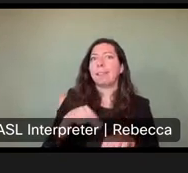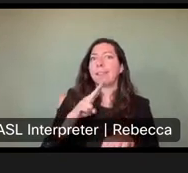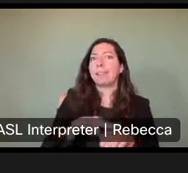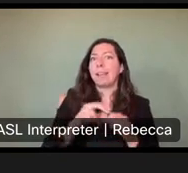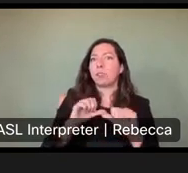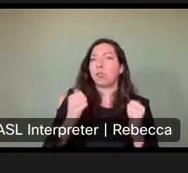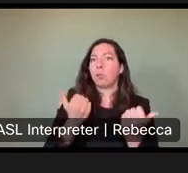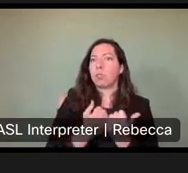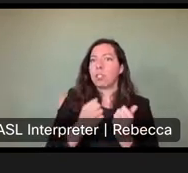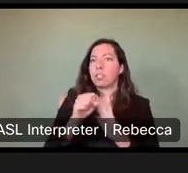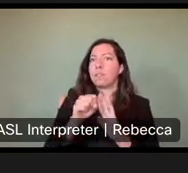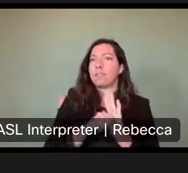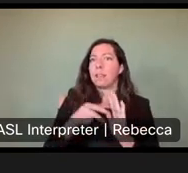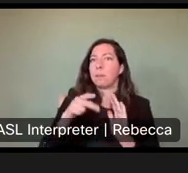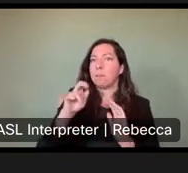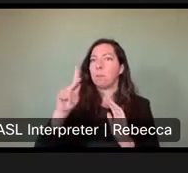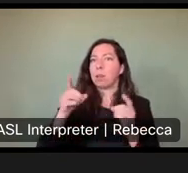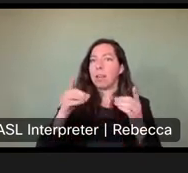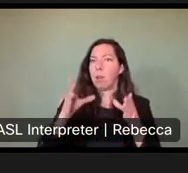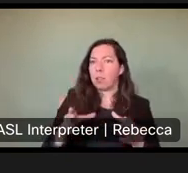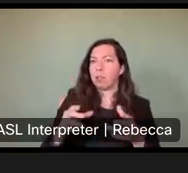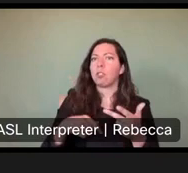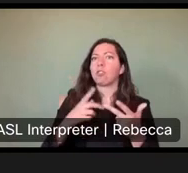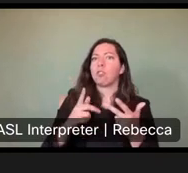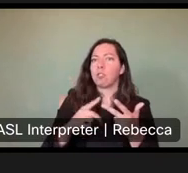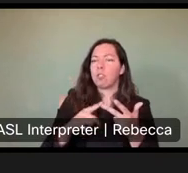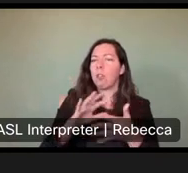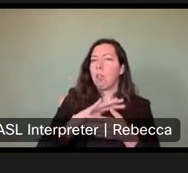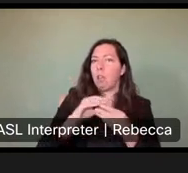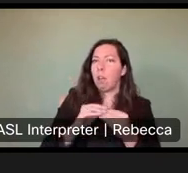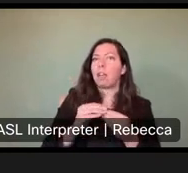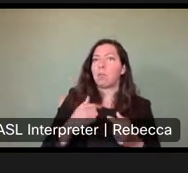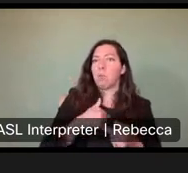of state parks directors, and that information was compiled internally.